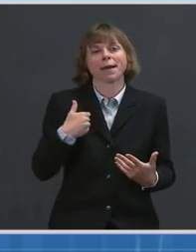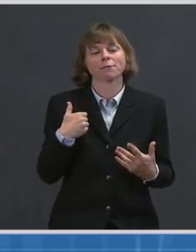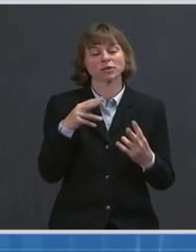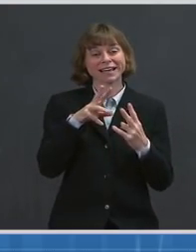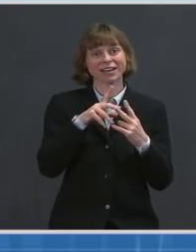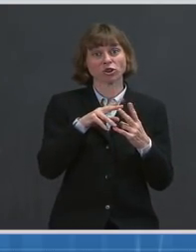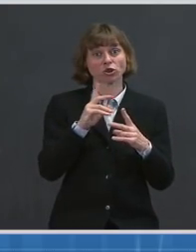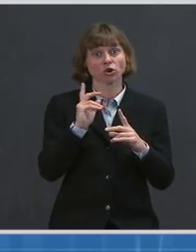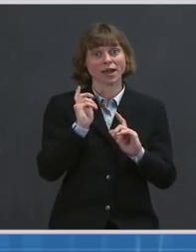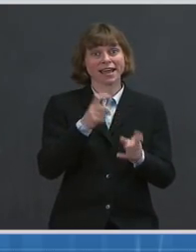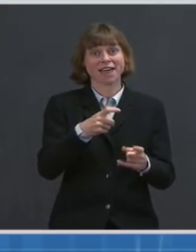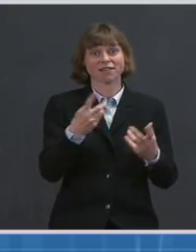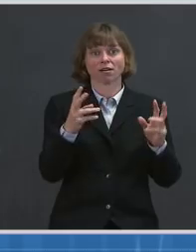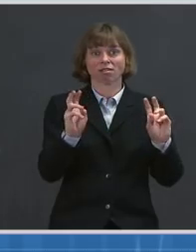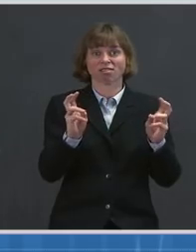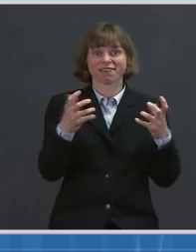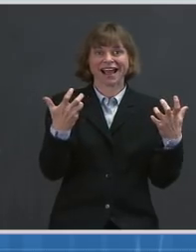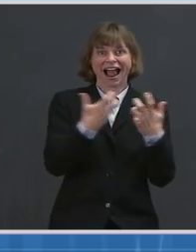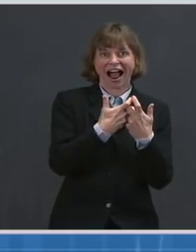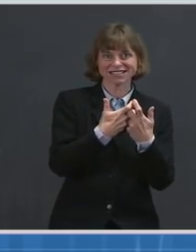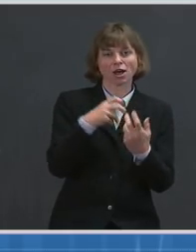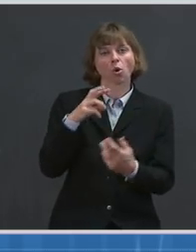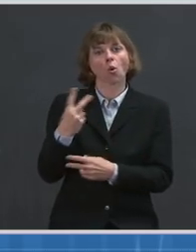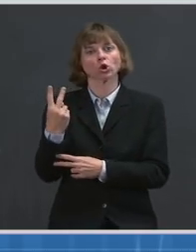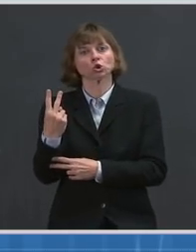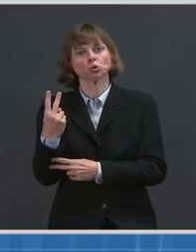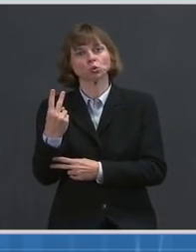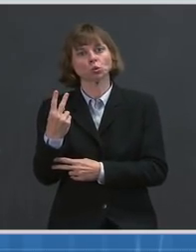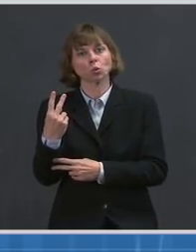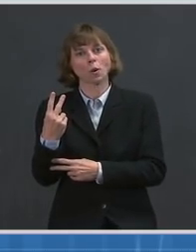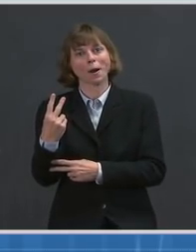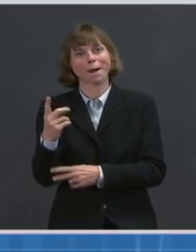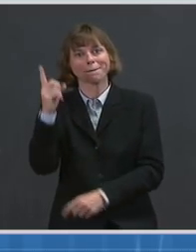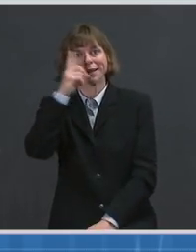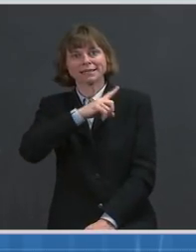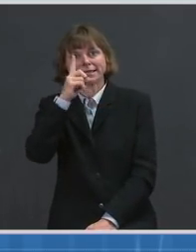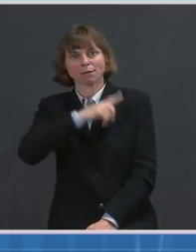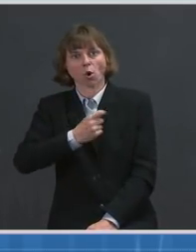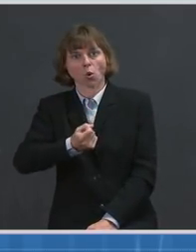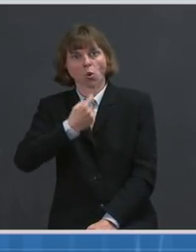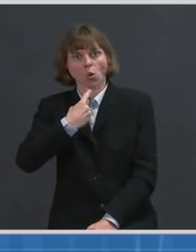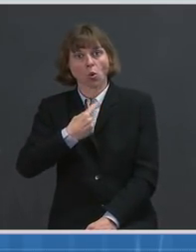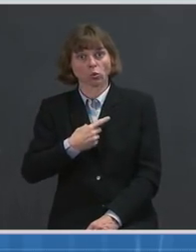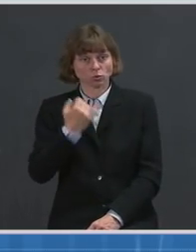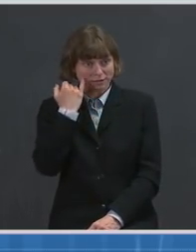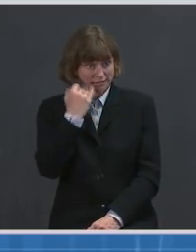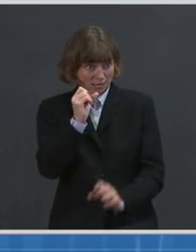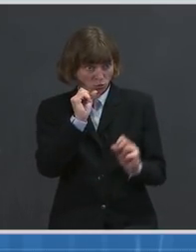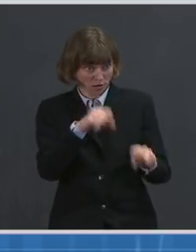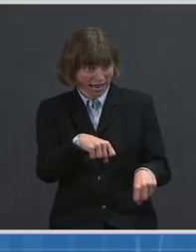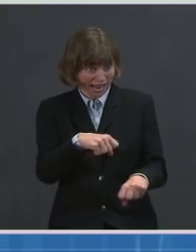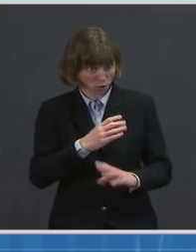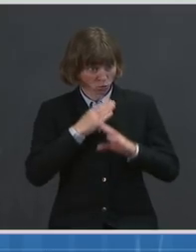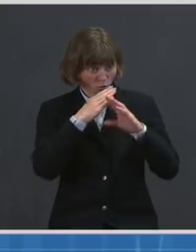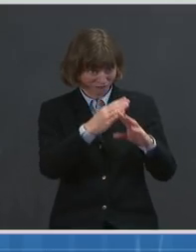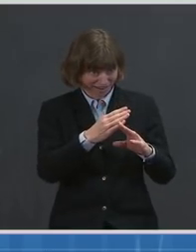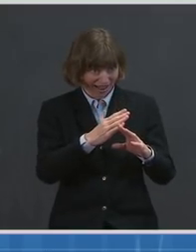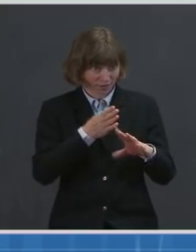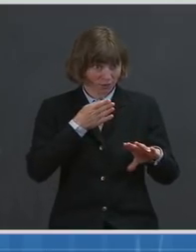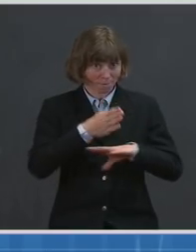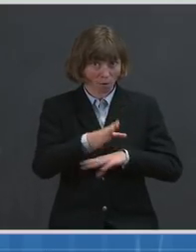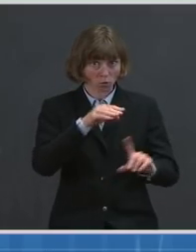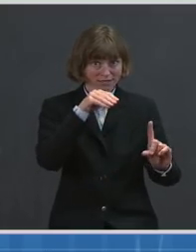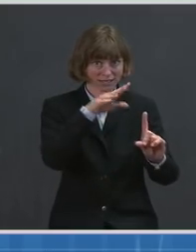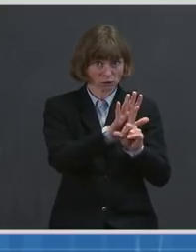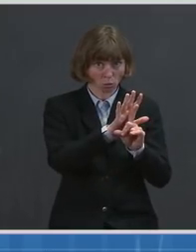or to placebo, to determine if you can prevent, namely, a post-exposure prophylaxis or